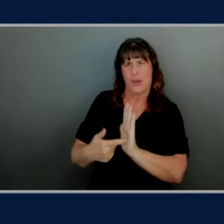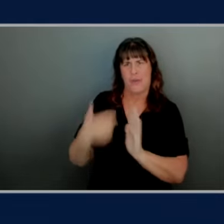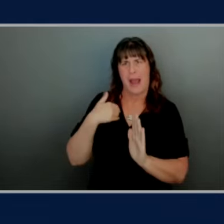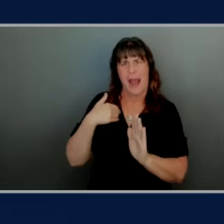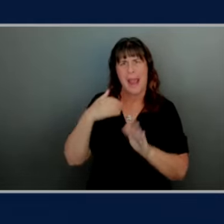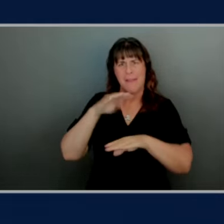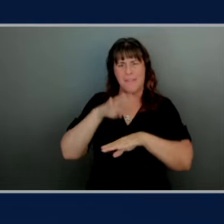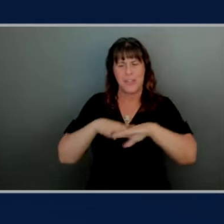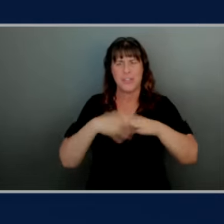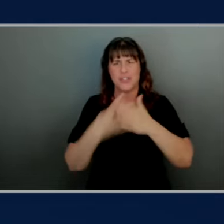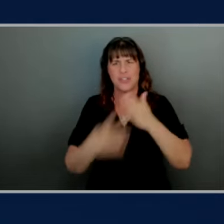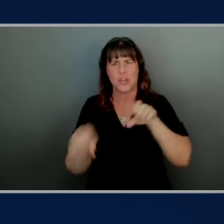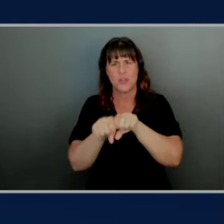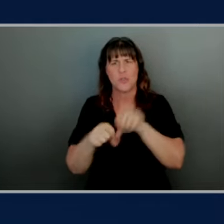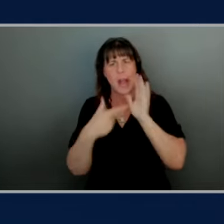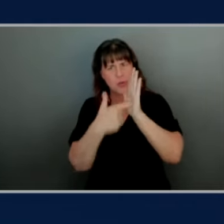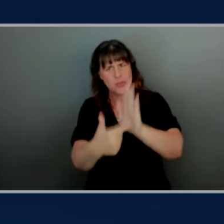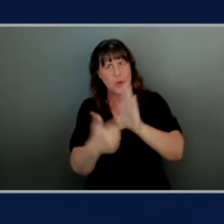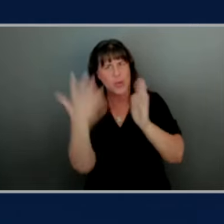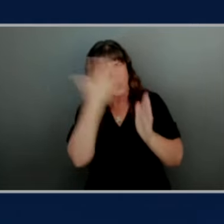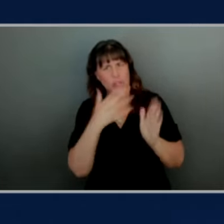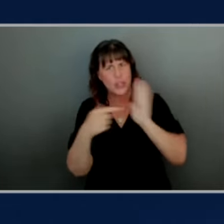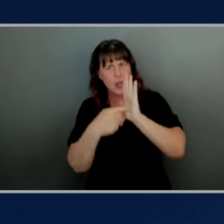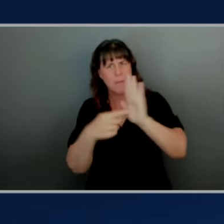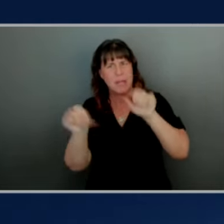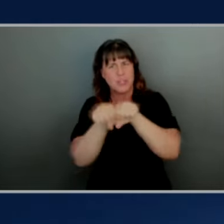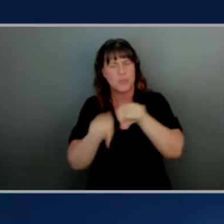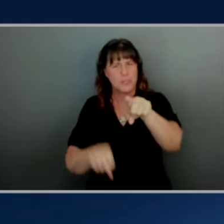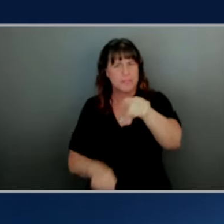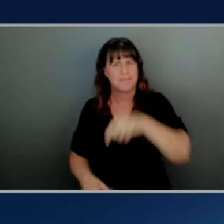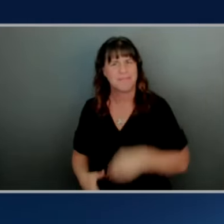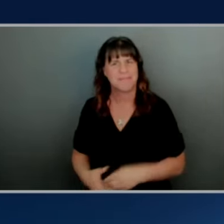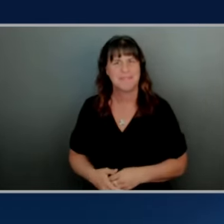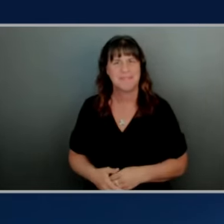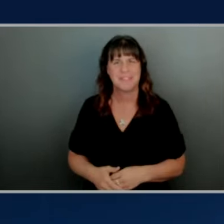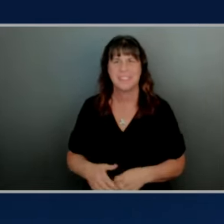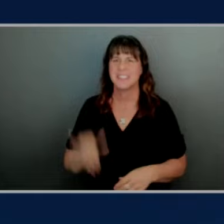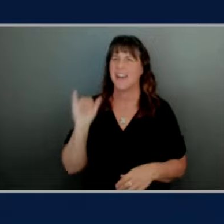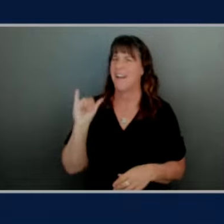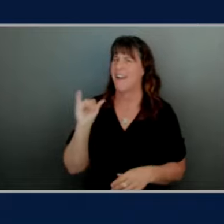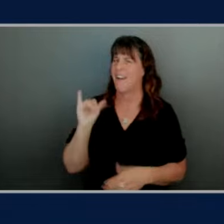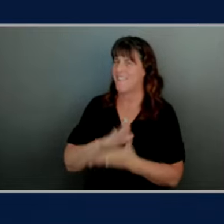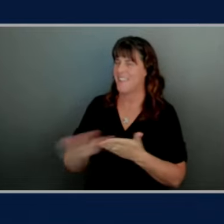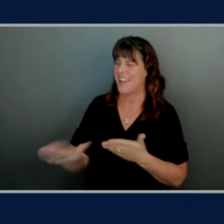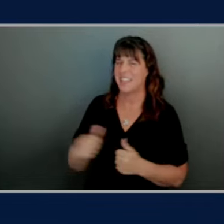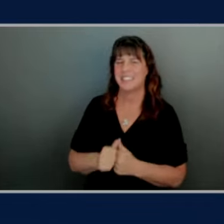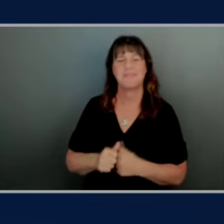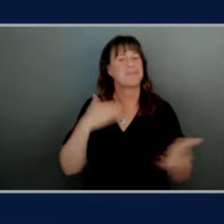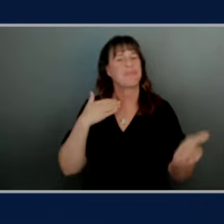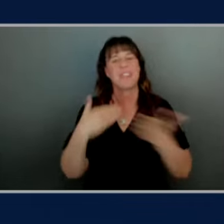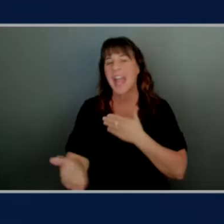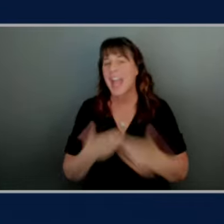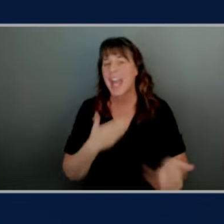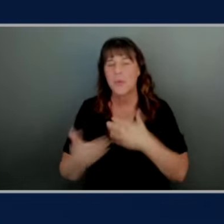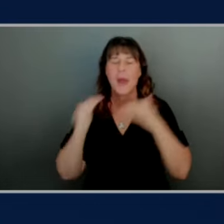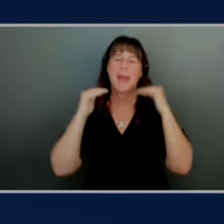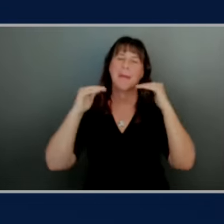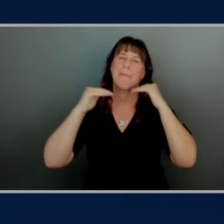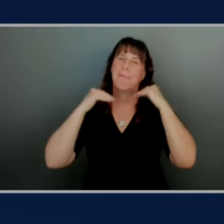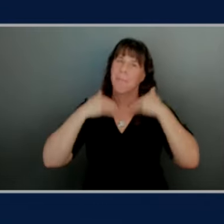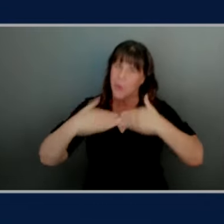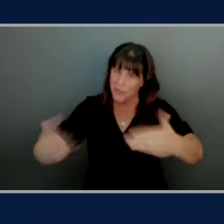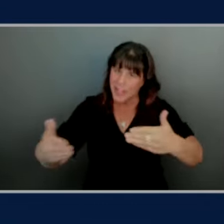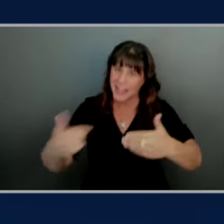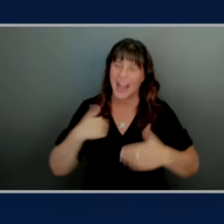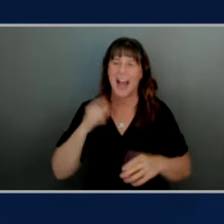I'll show you down here checkerboard bring it up bring it up oh nice board anyway moving on I'm joined